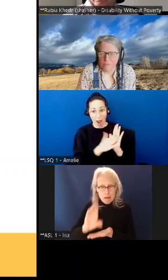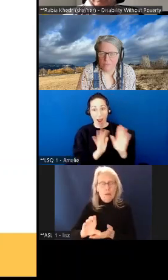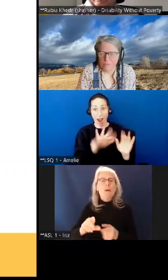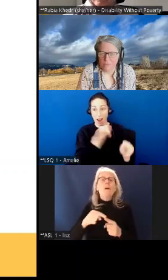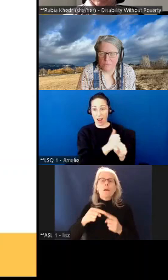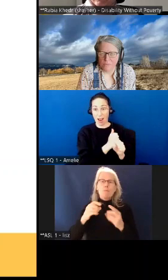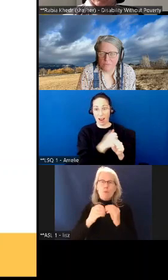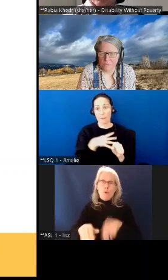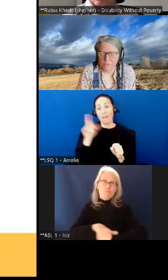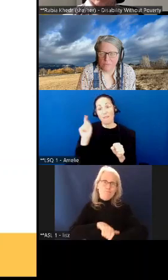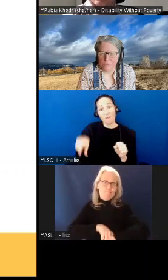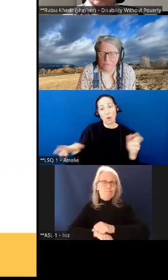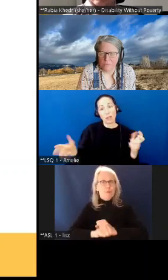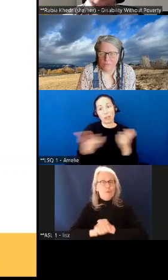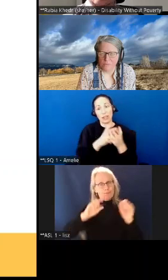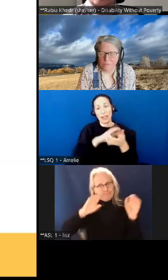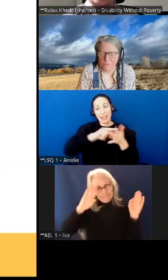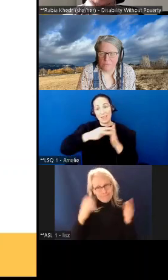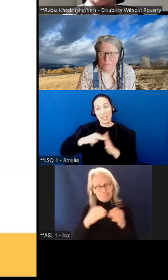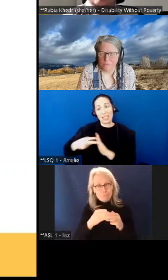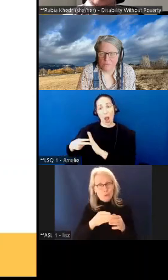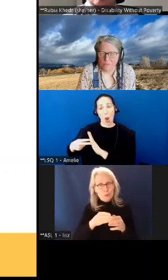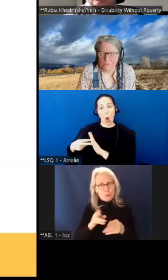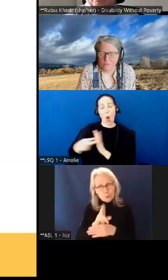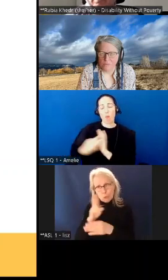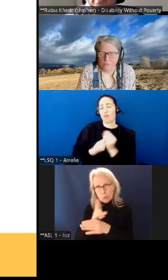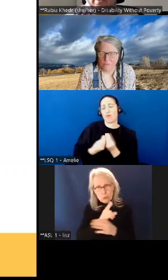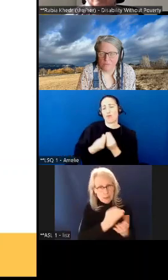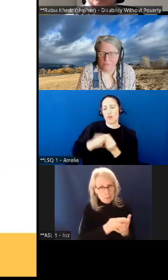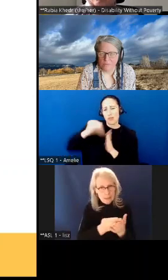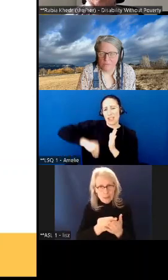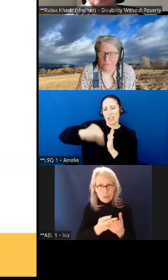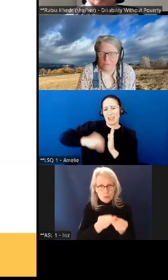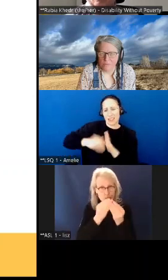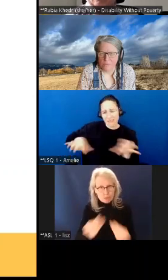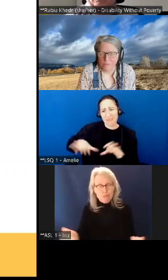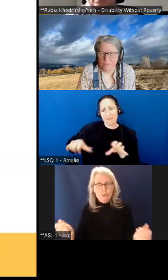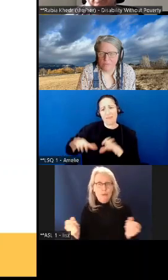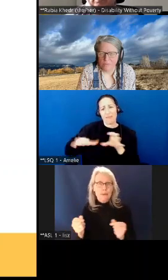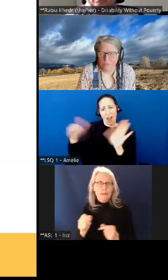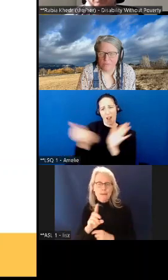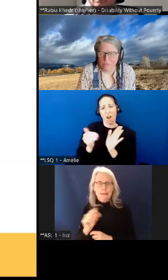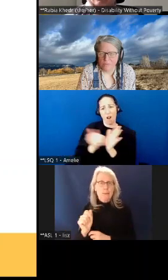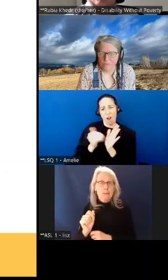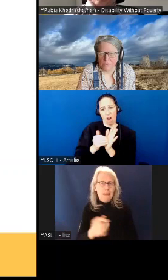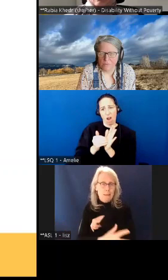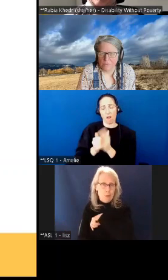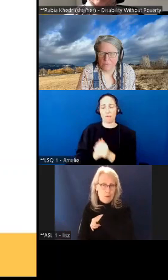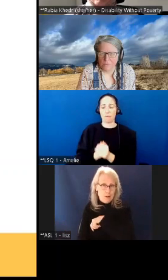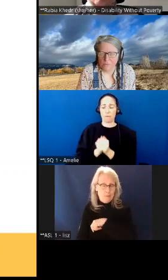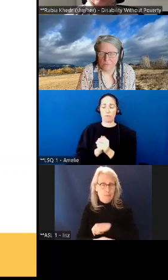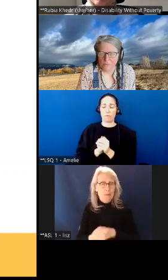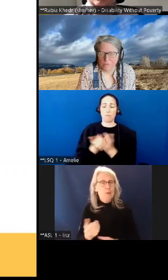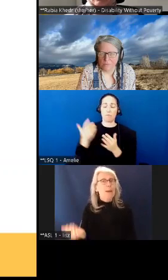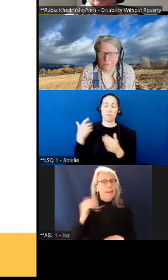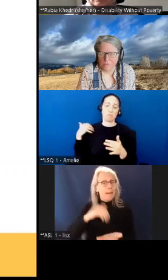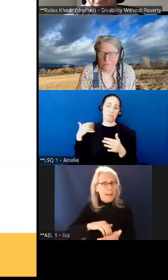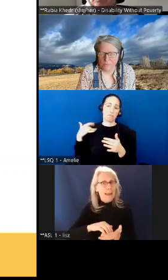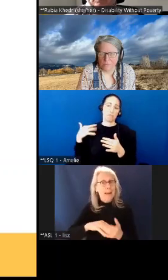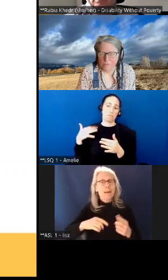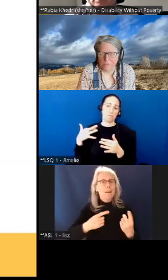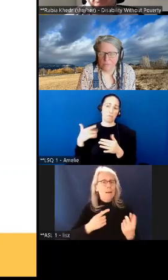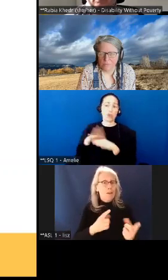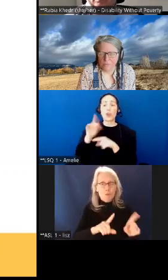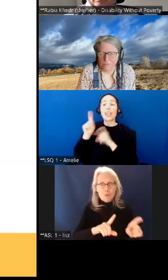poverty so in this conversation that we had through this questionnaire and through our peer-to-peer